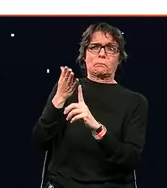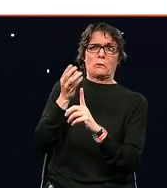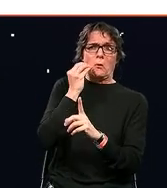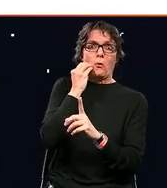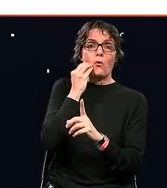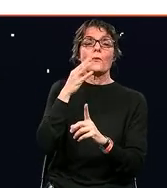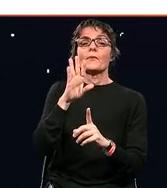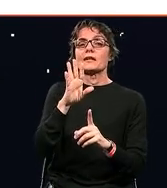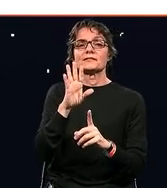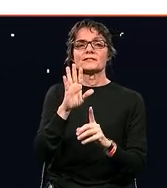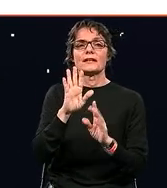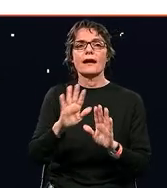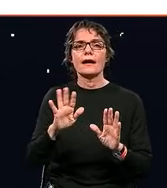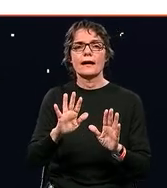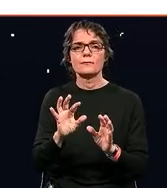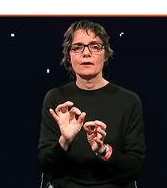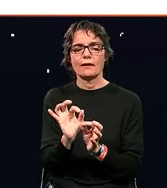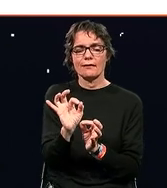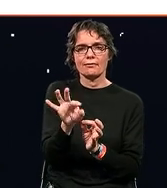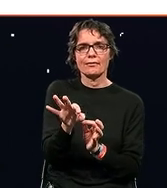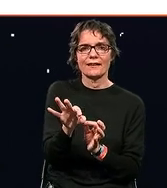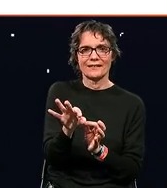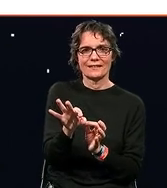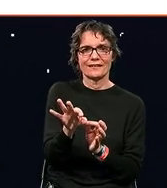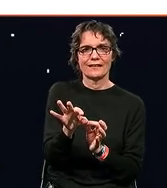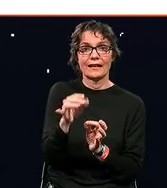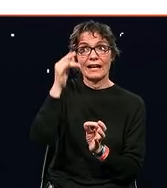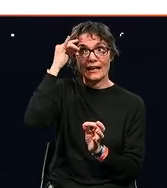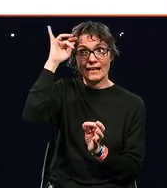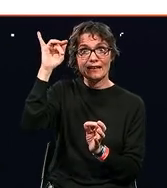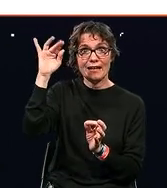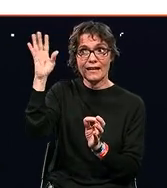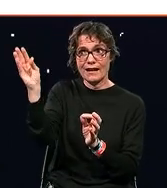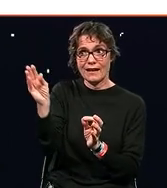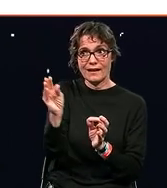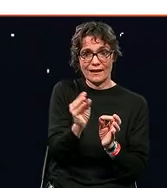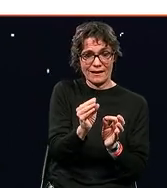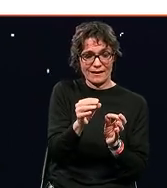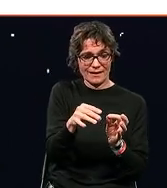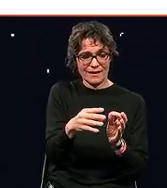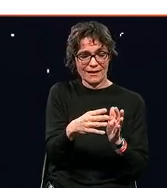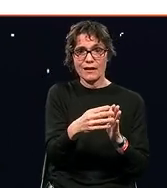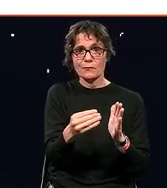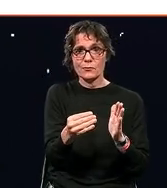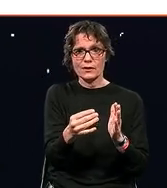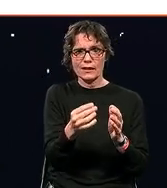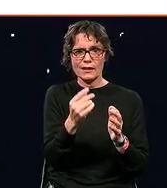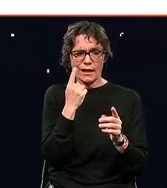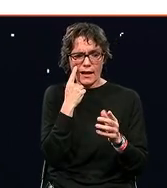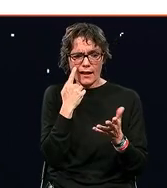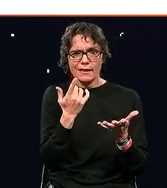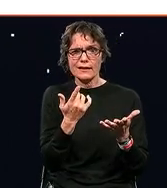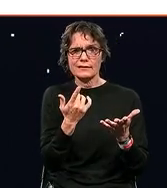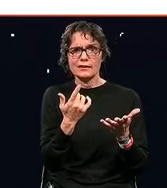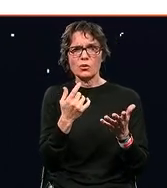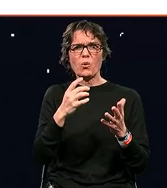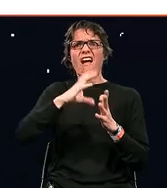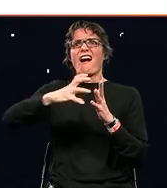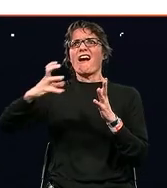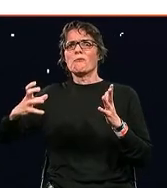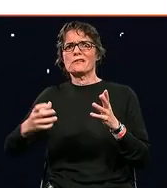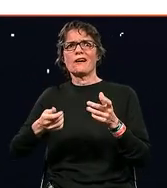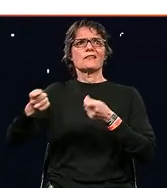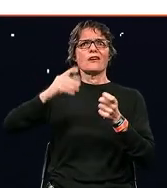tip is why don't you just take that idea and test it? And don't do something big about it. Don't think about all the